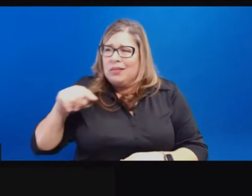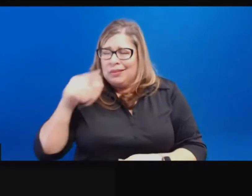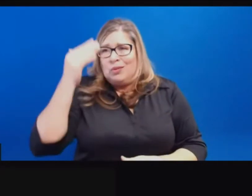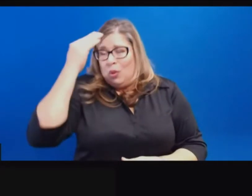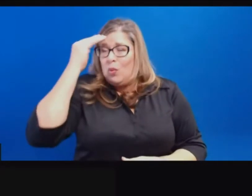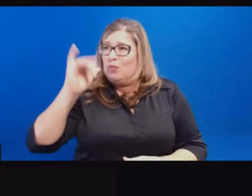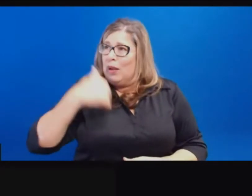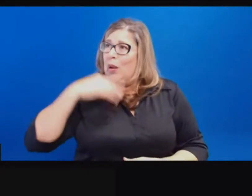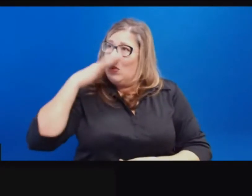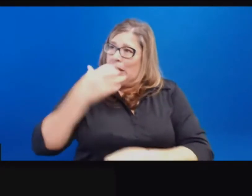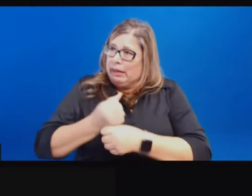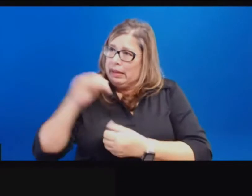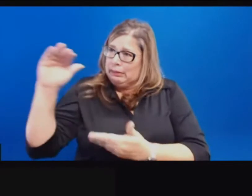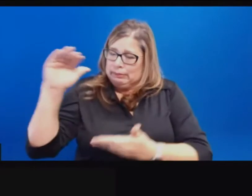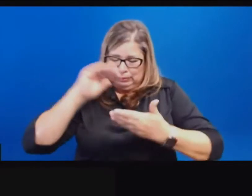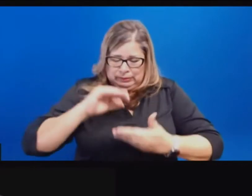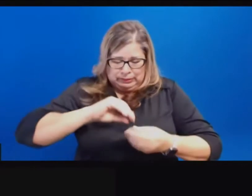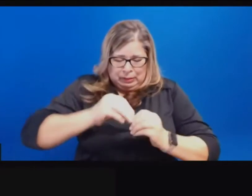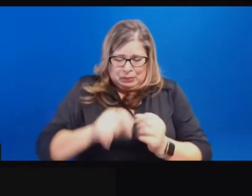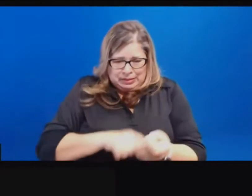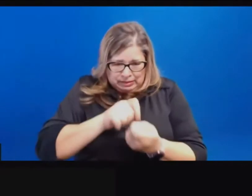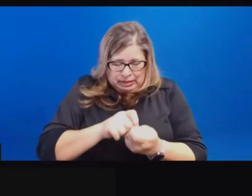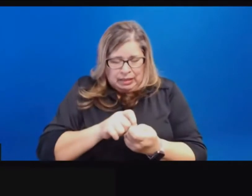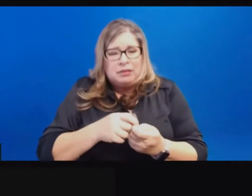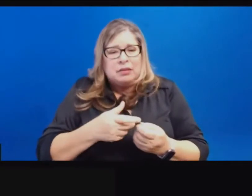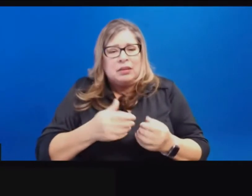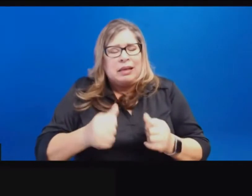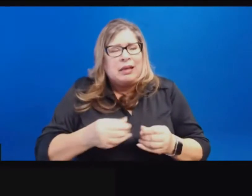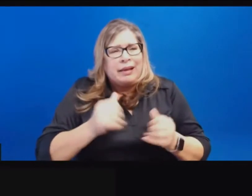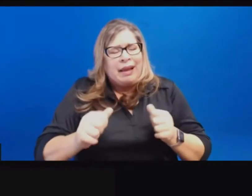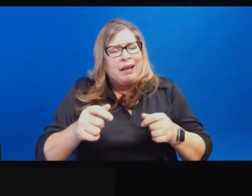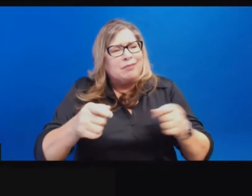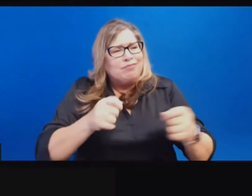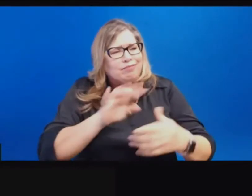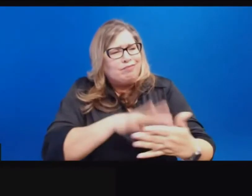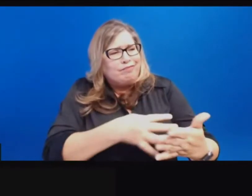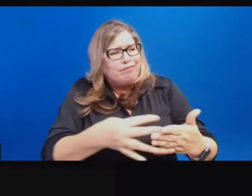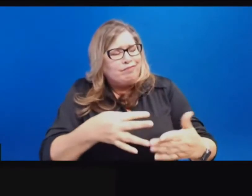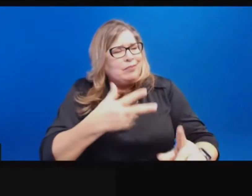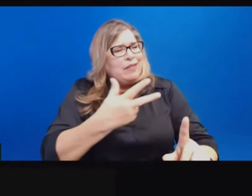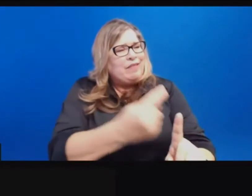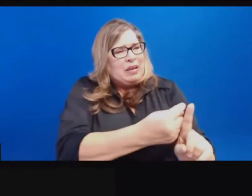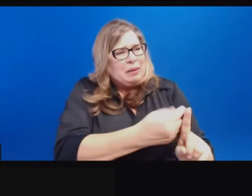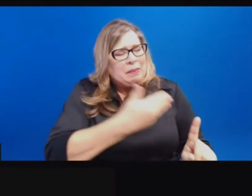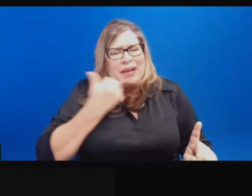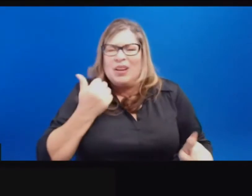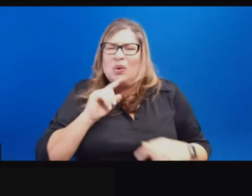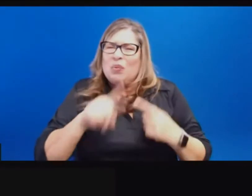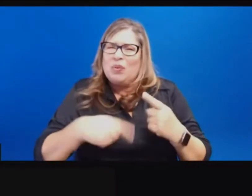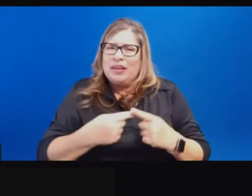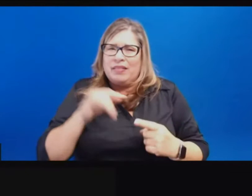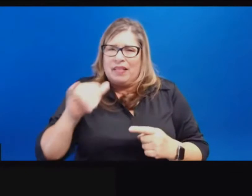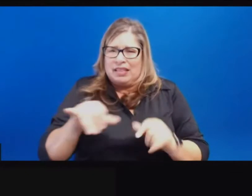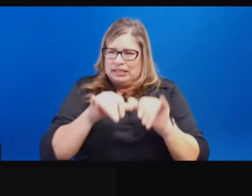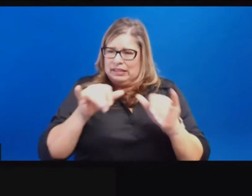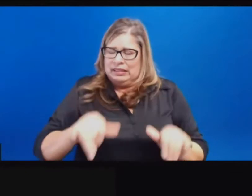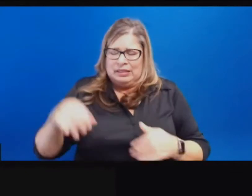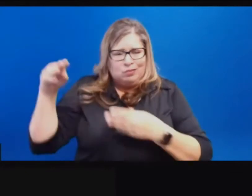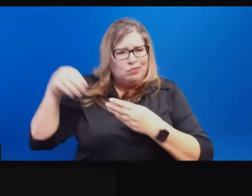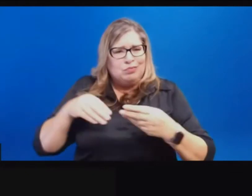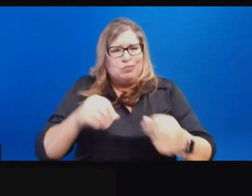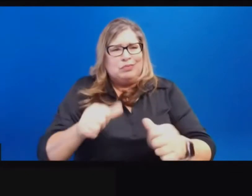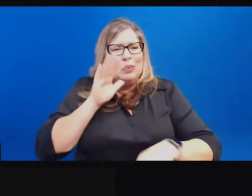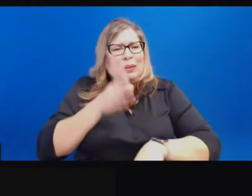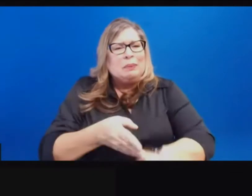now that we have a new administration in Washington, when do you anticipate that that's going to get a little bit better? Yeah,